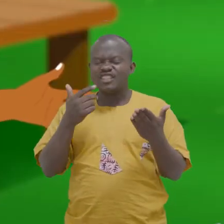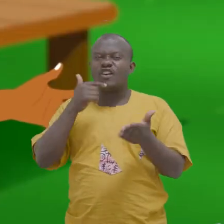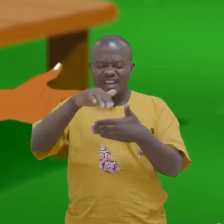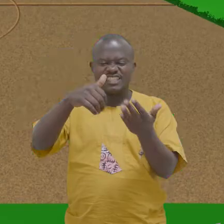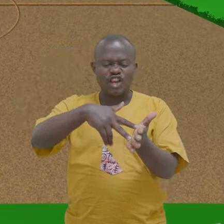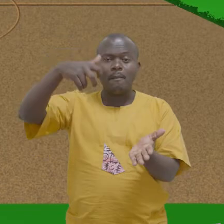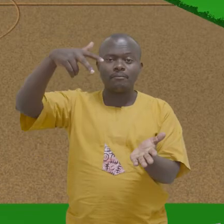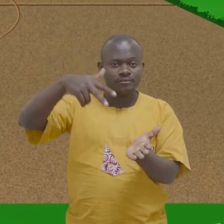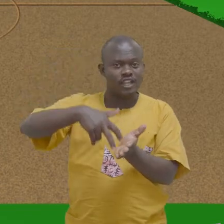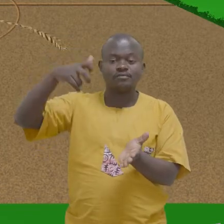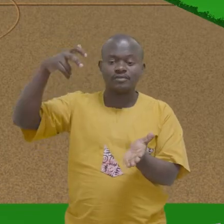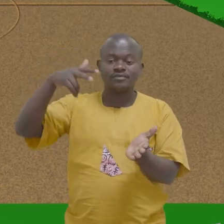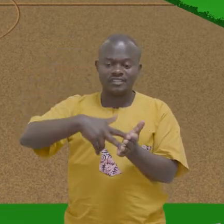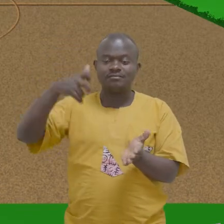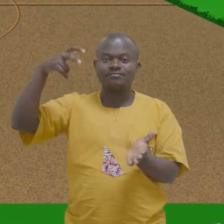jump